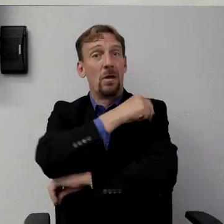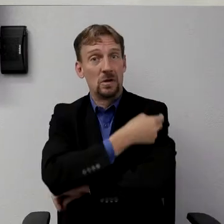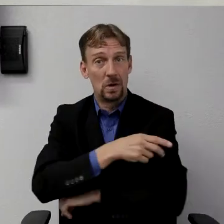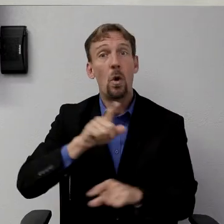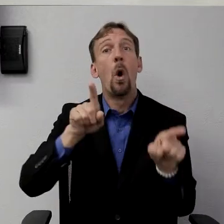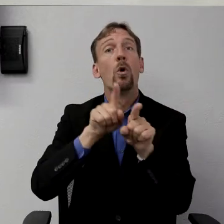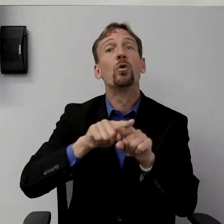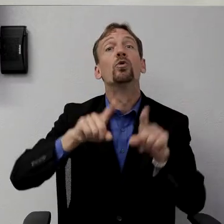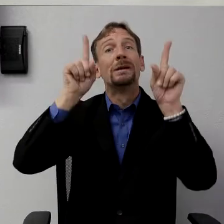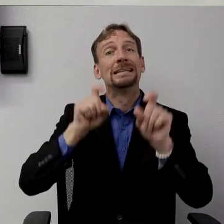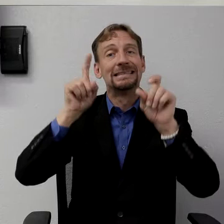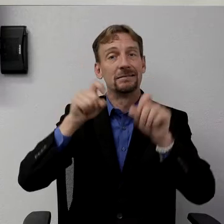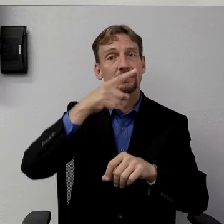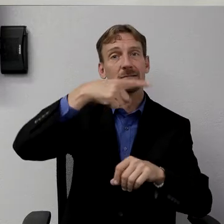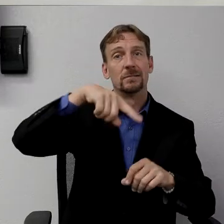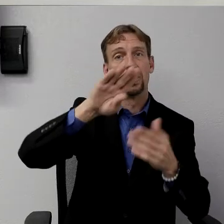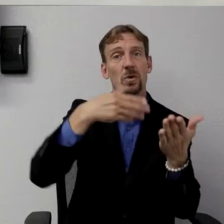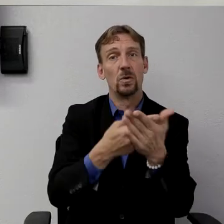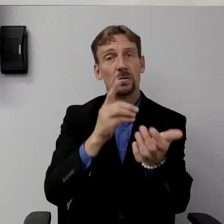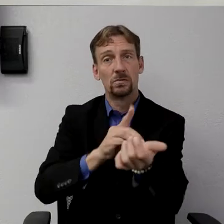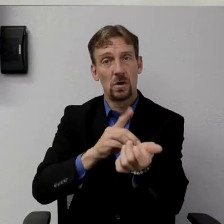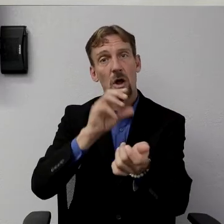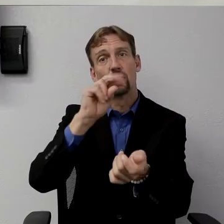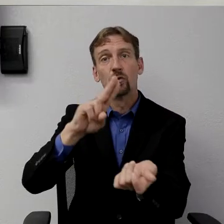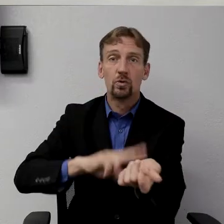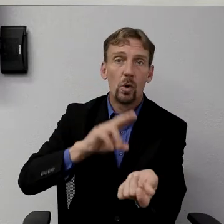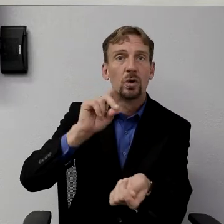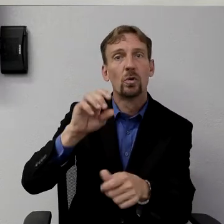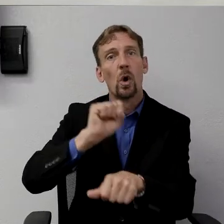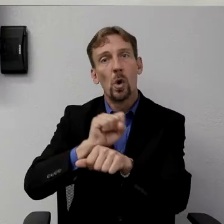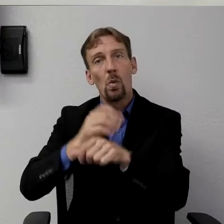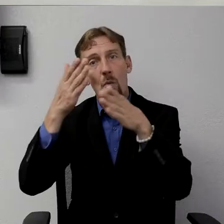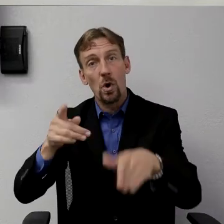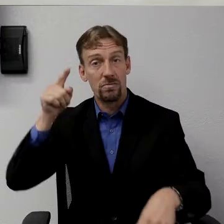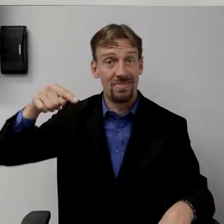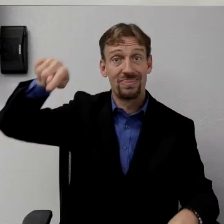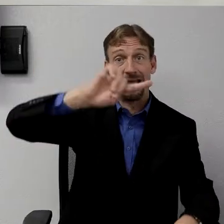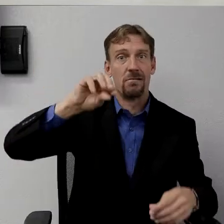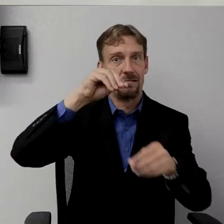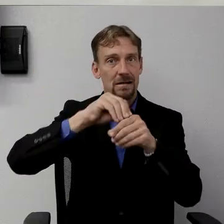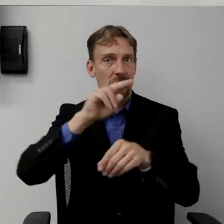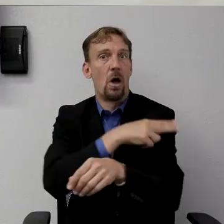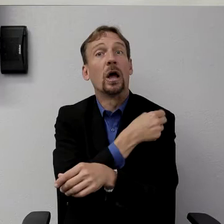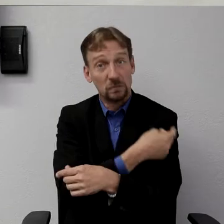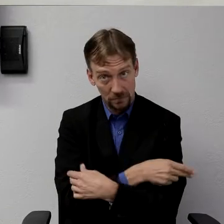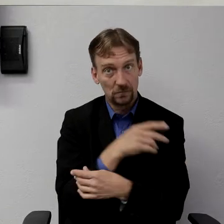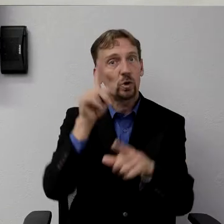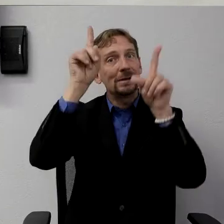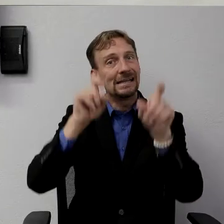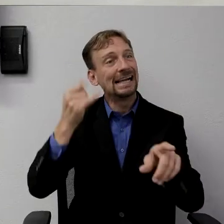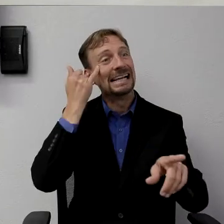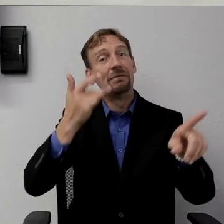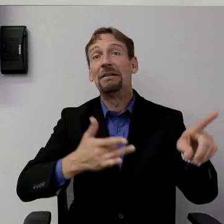that may feel they were exposed or exhibiting symptoms. Again, to be able to test them very quickly and